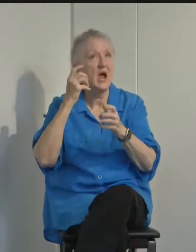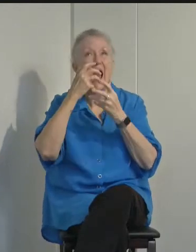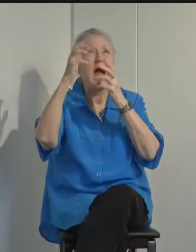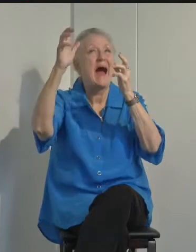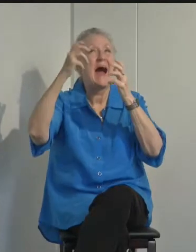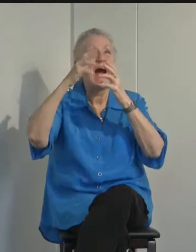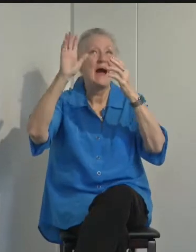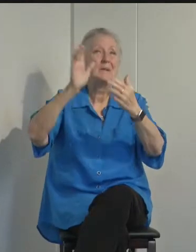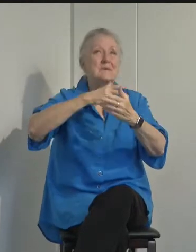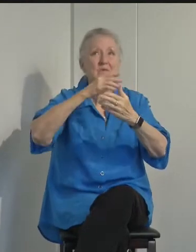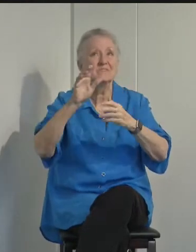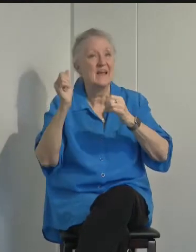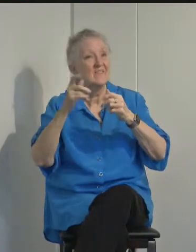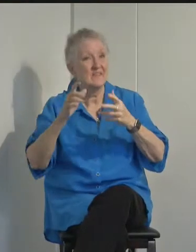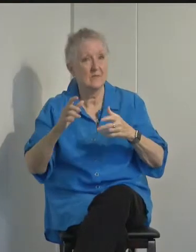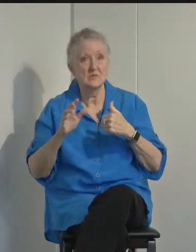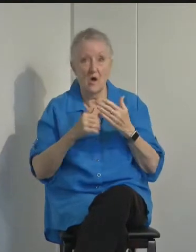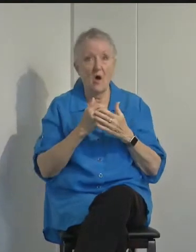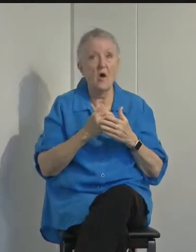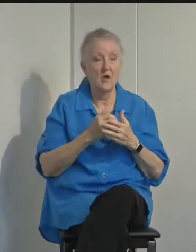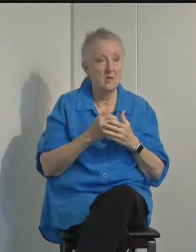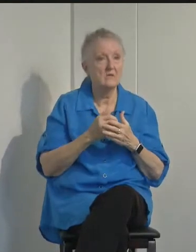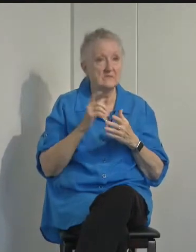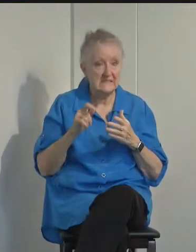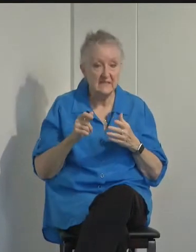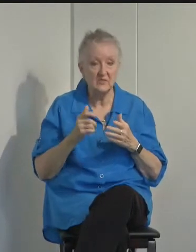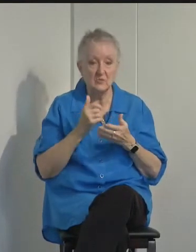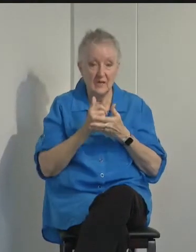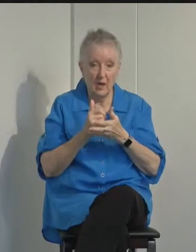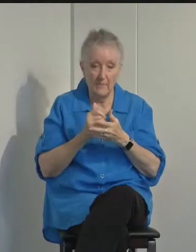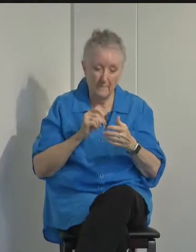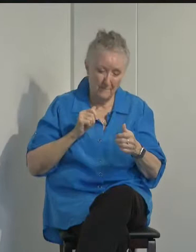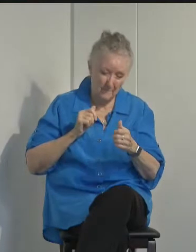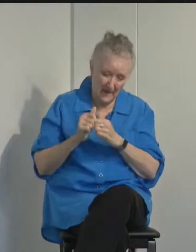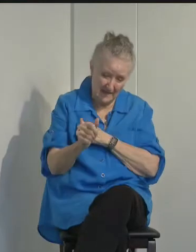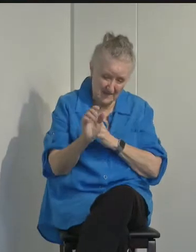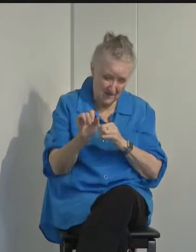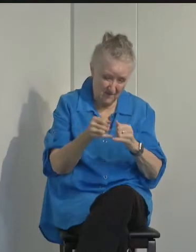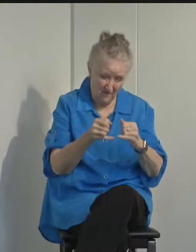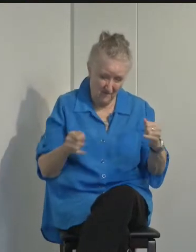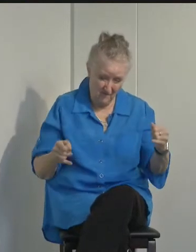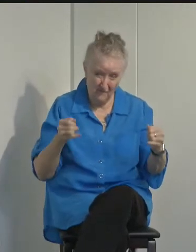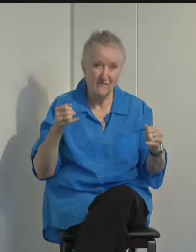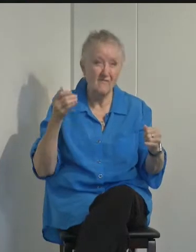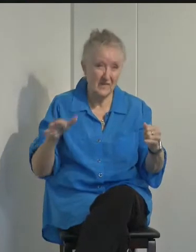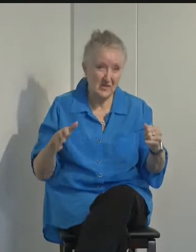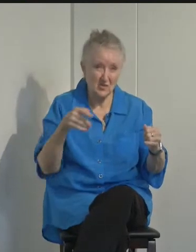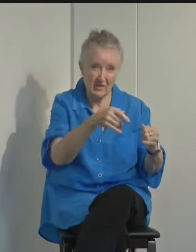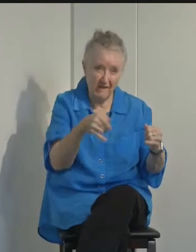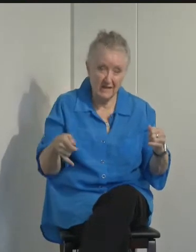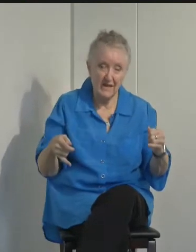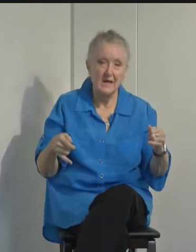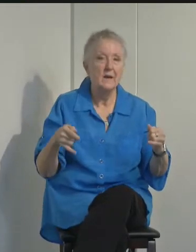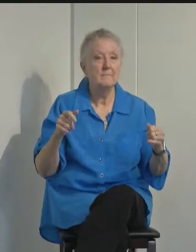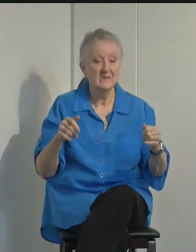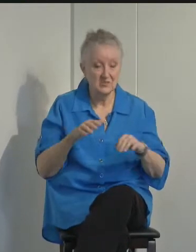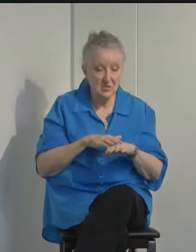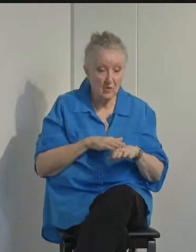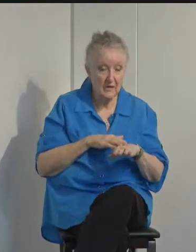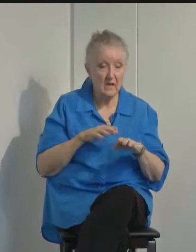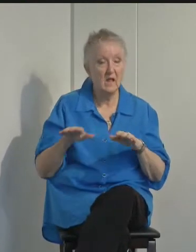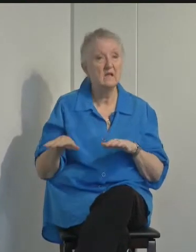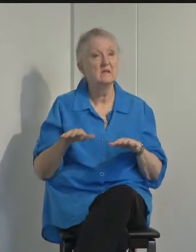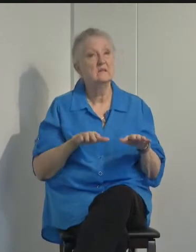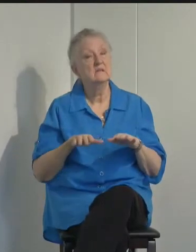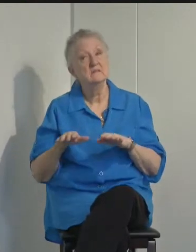hearing the music playing was all that was needed to help make it past the finish line. But even then, if we were to slow down and give less